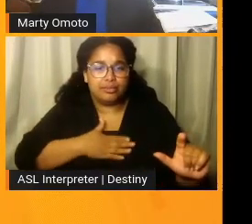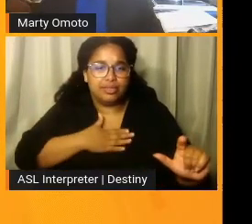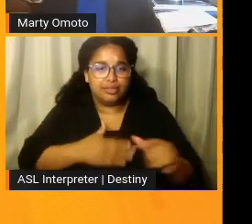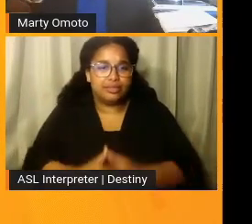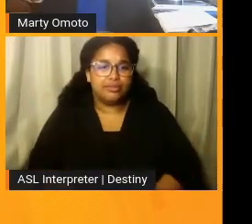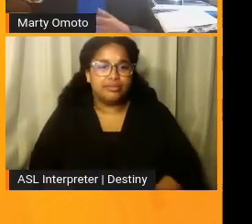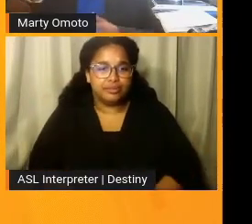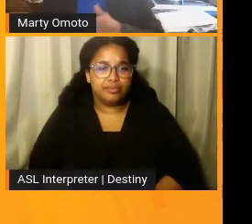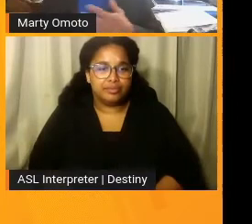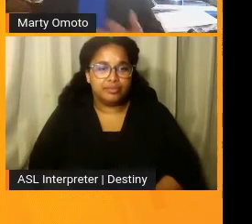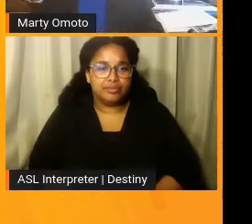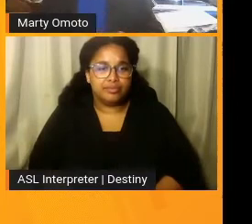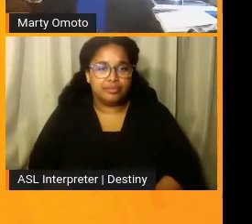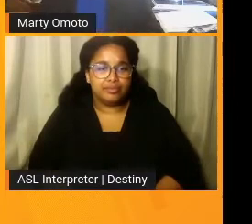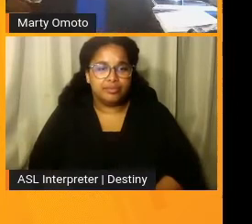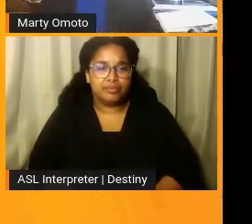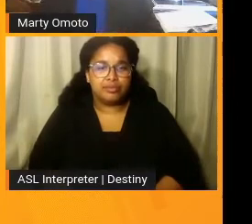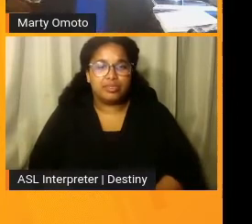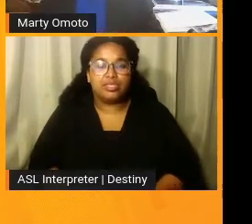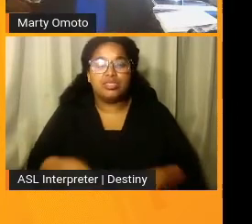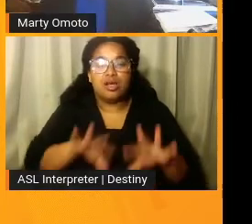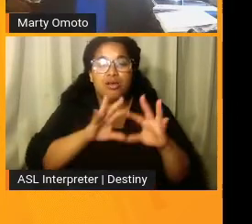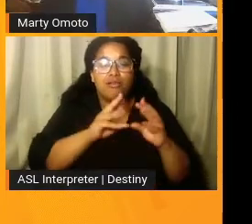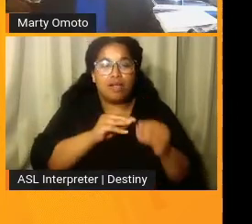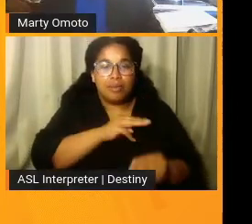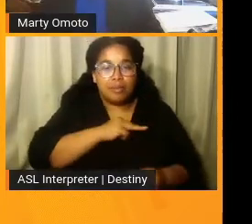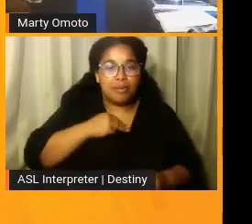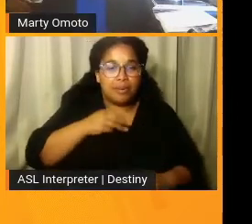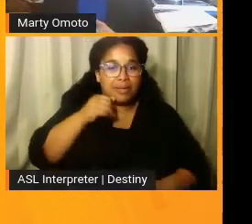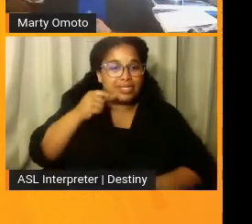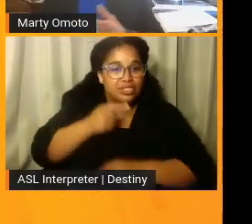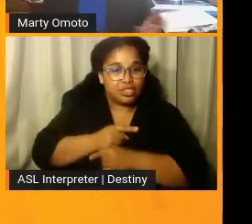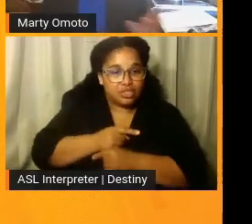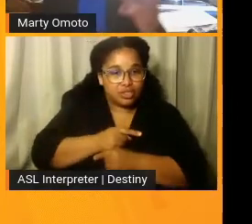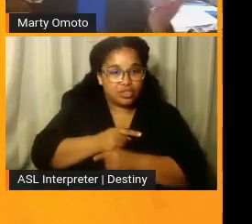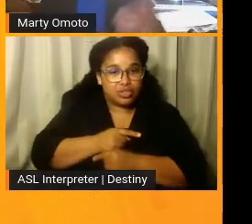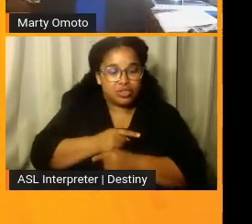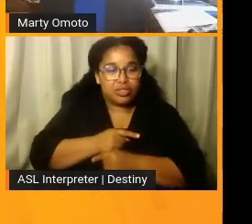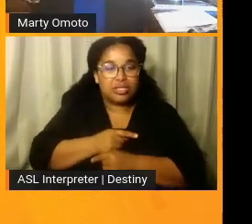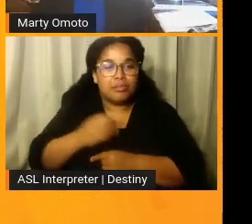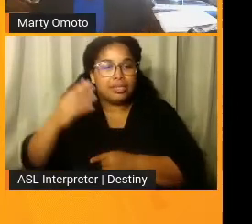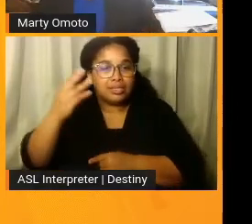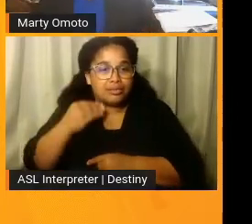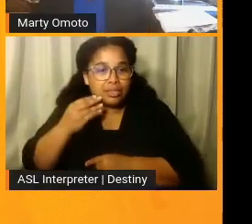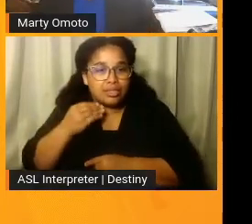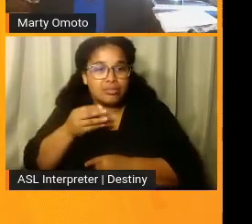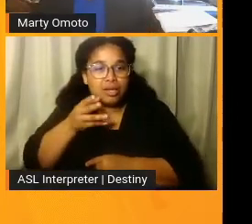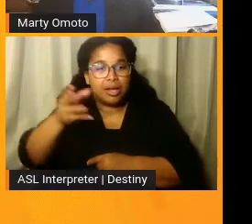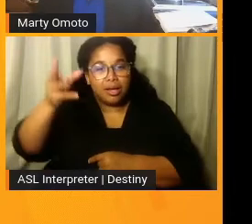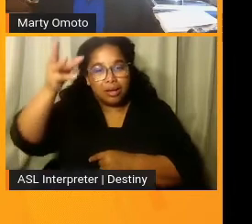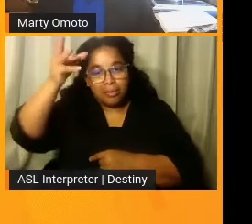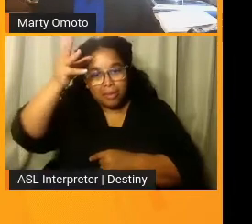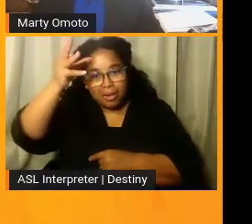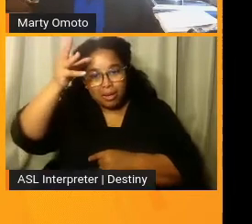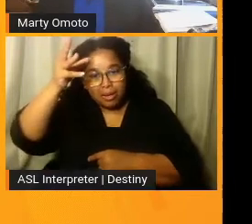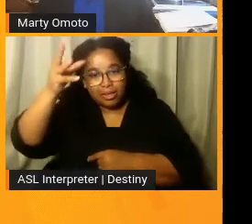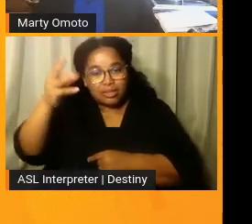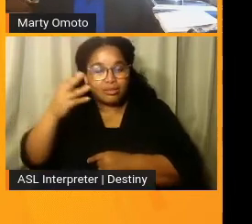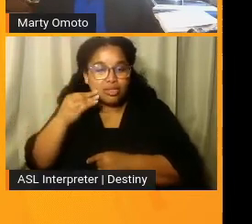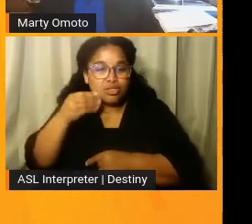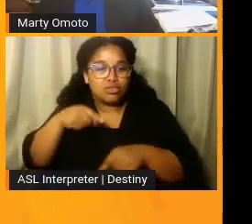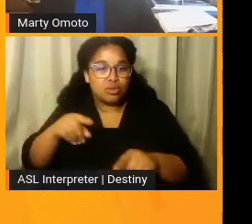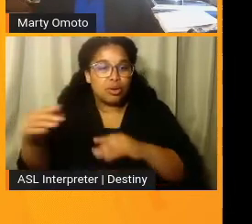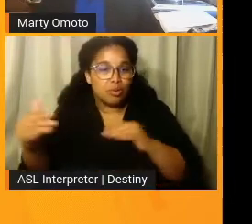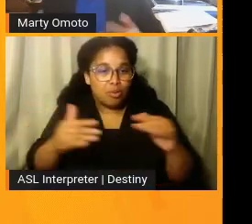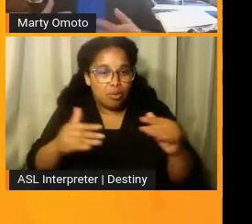And also beyond being a family member of my sister and the experience that my parents went through during the